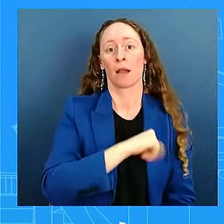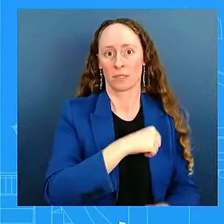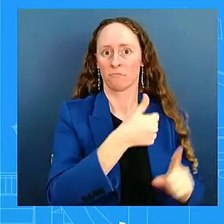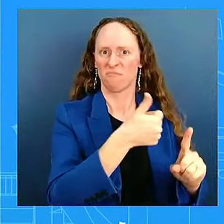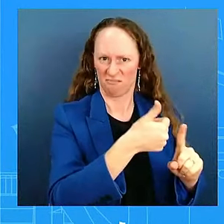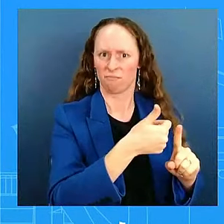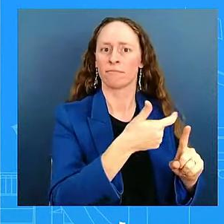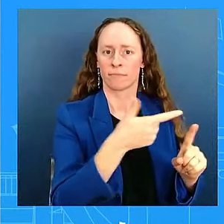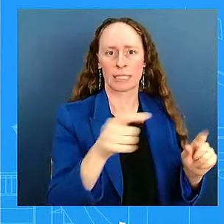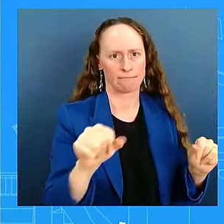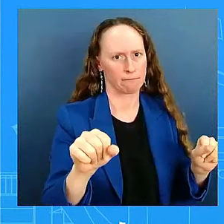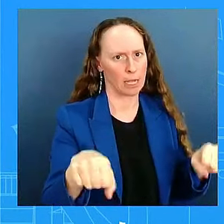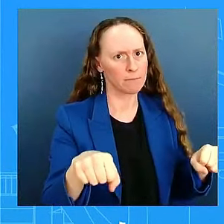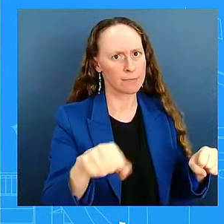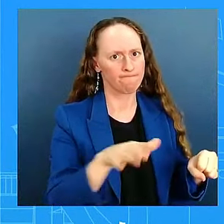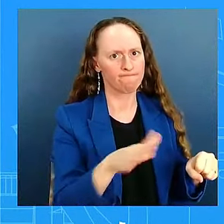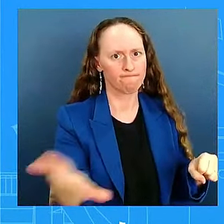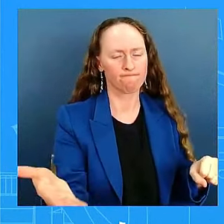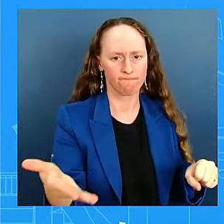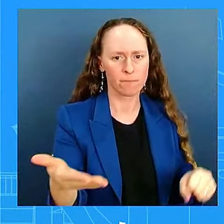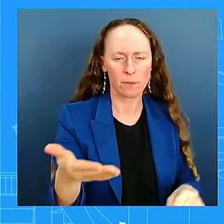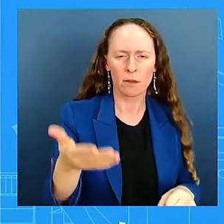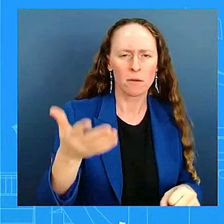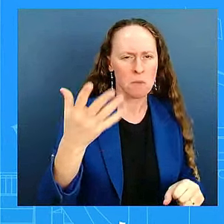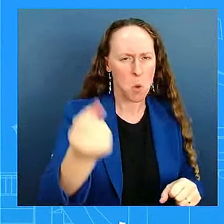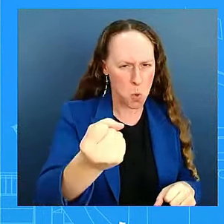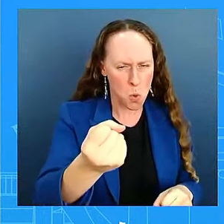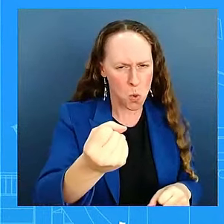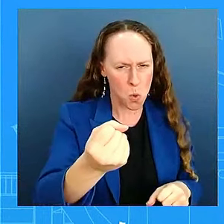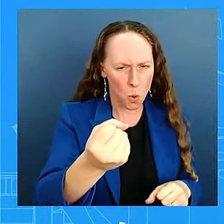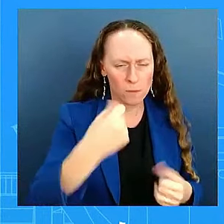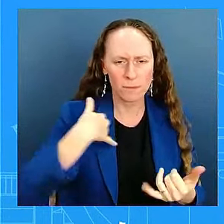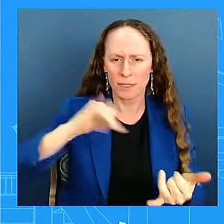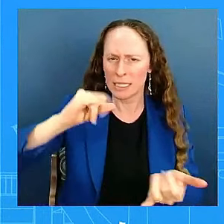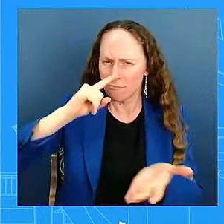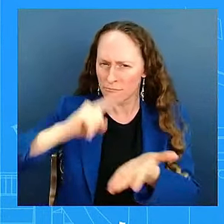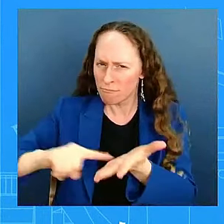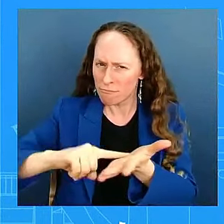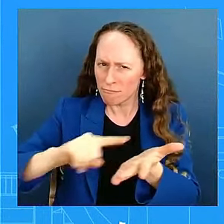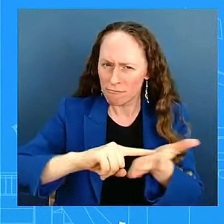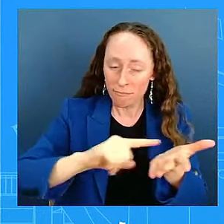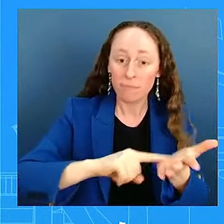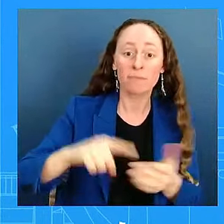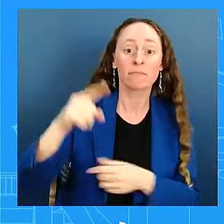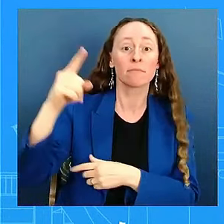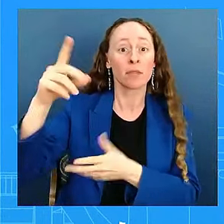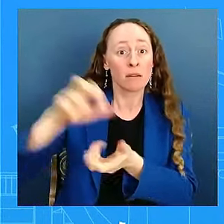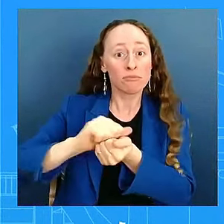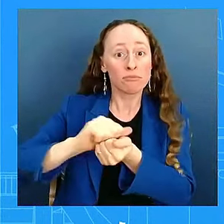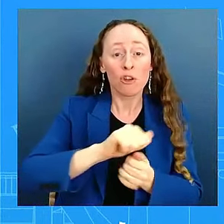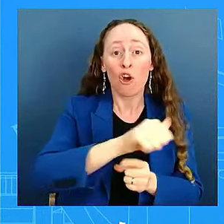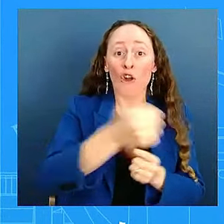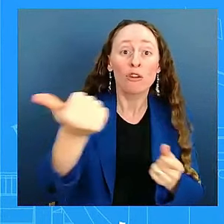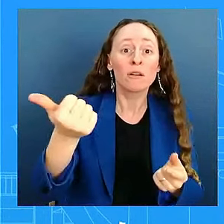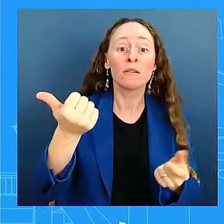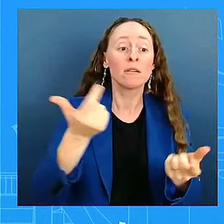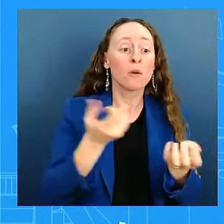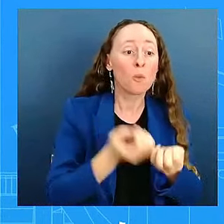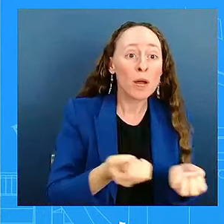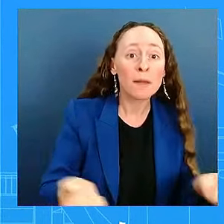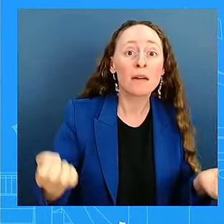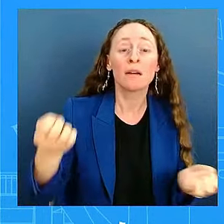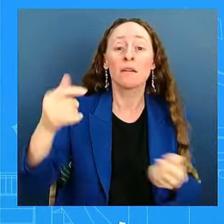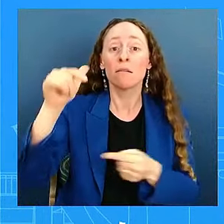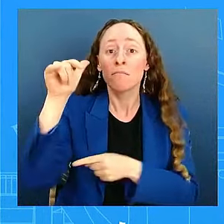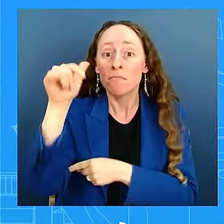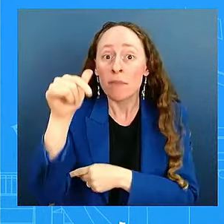We do not know of any damage to aircraft or strategic military assets in Israel. In short, based on